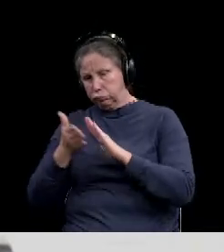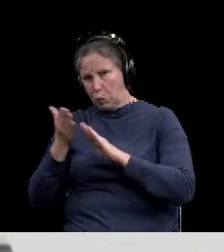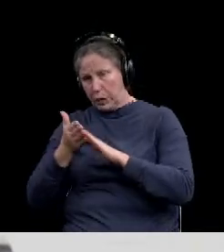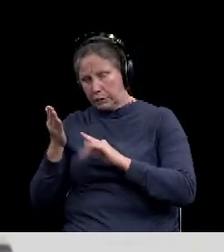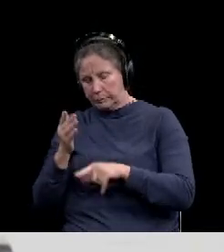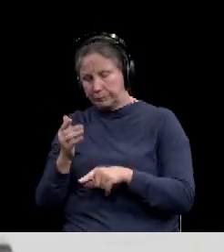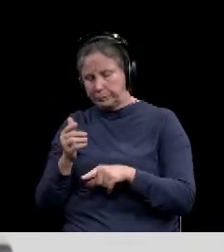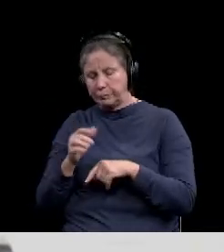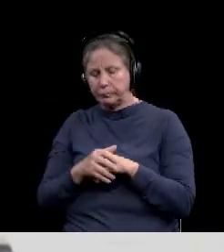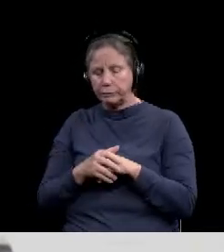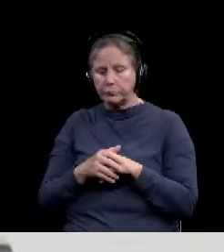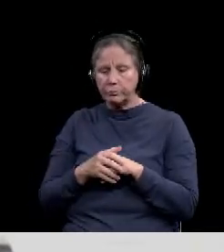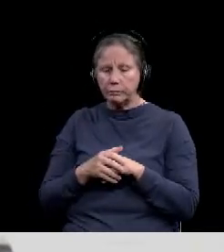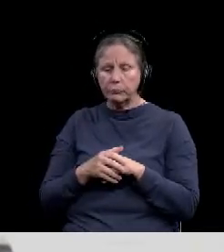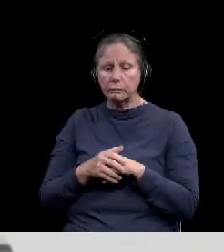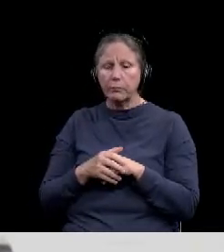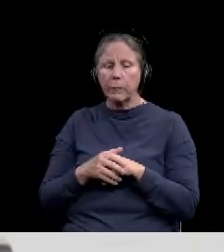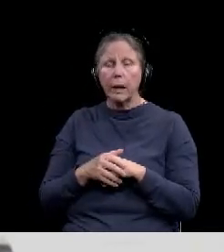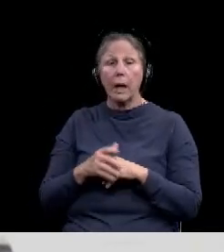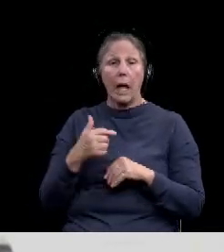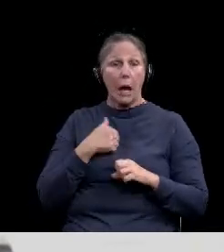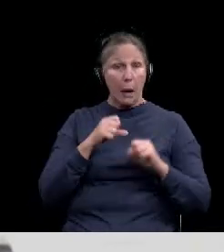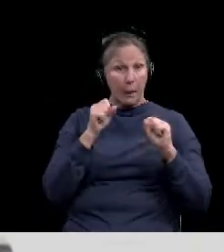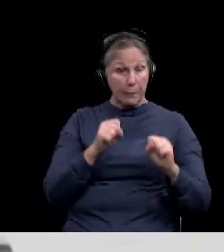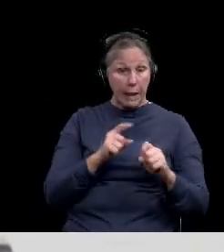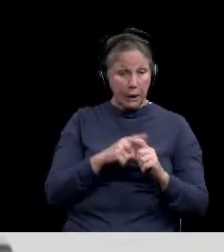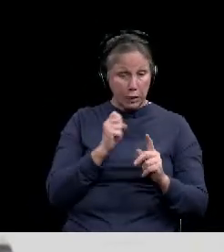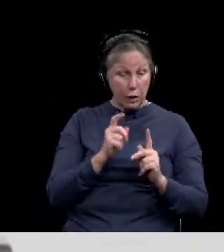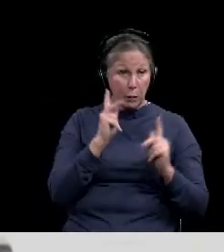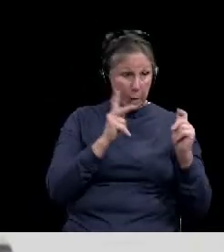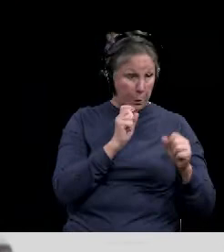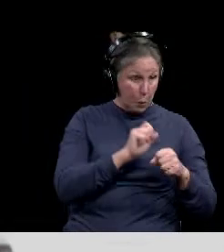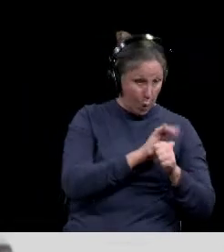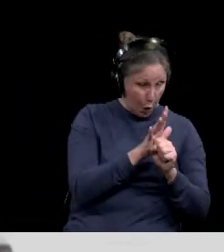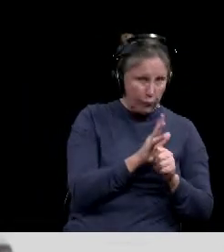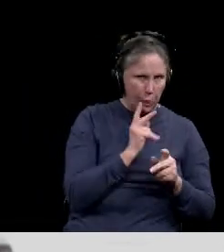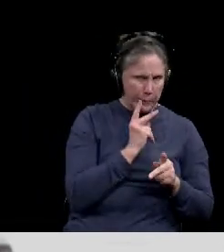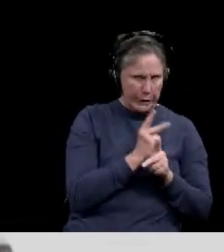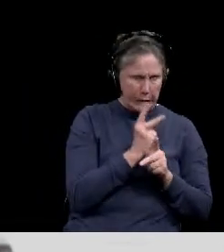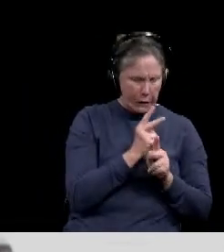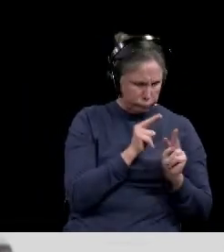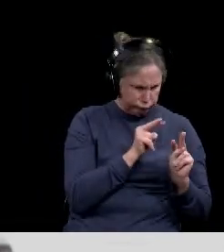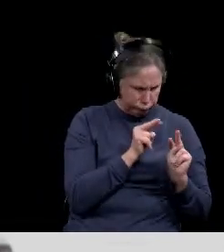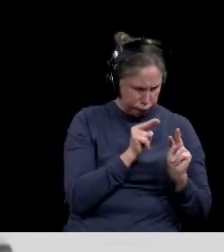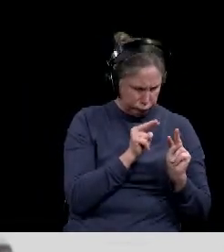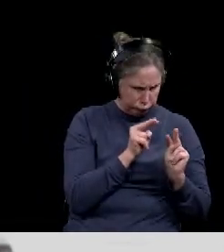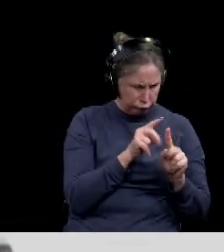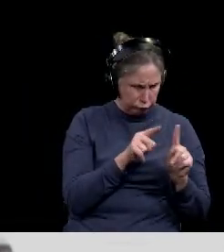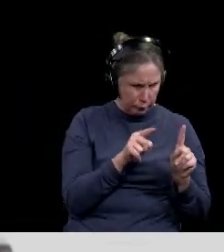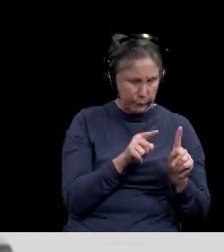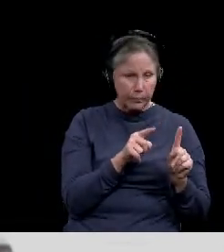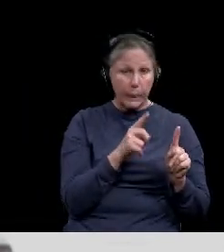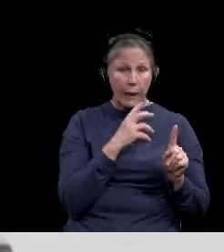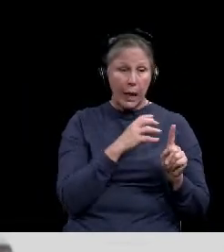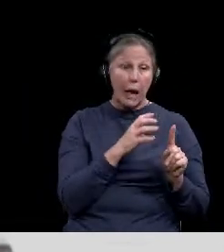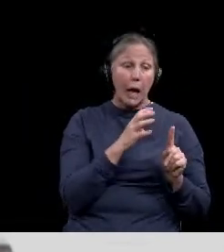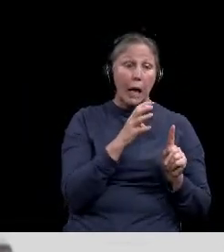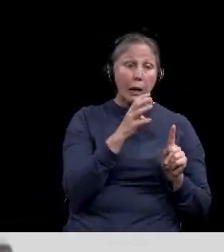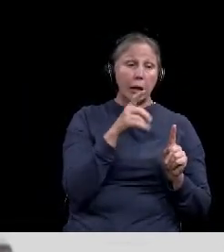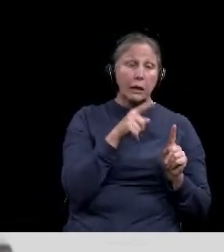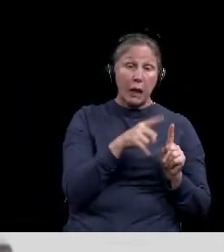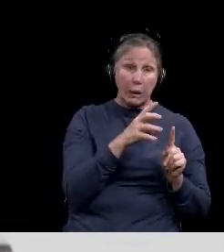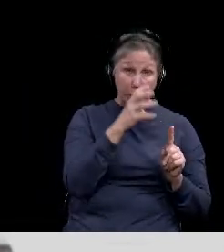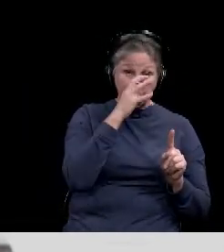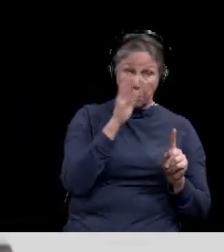been tracking and monitoring our capability of taking care of COVID patients and and the restrictions on that have been less than somewhat